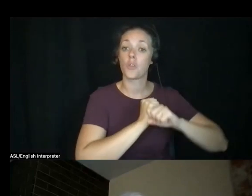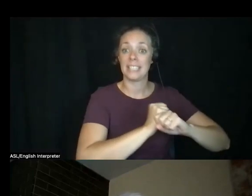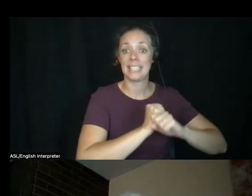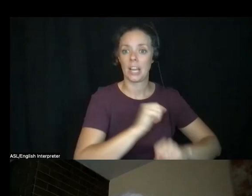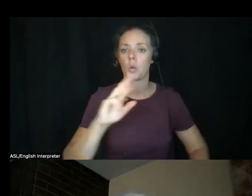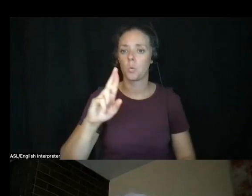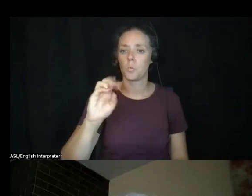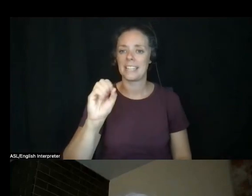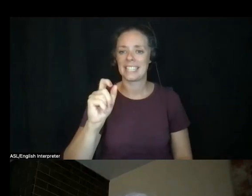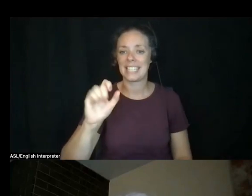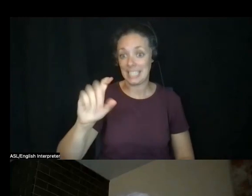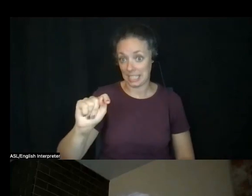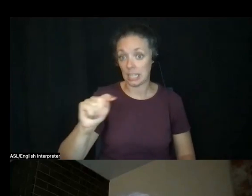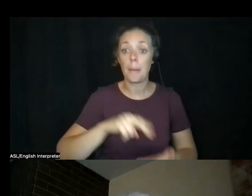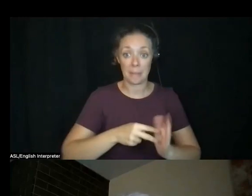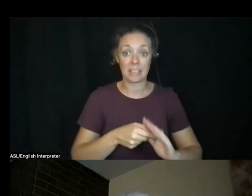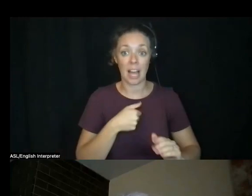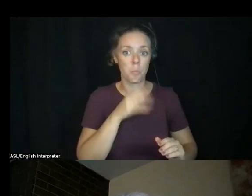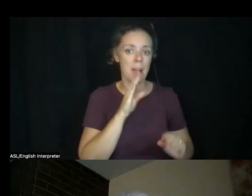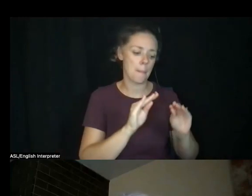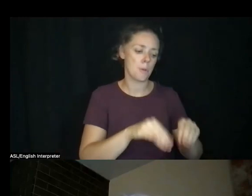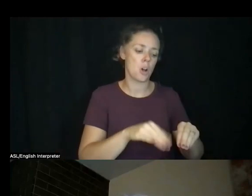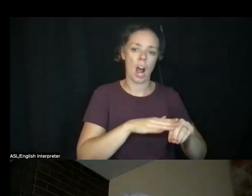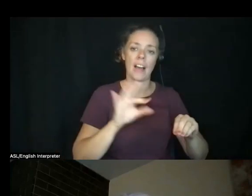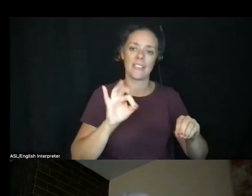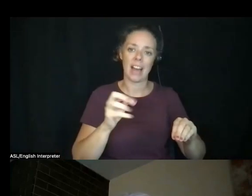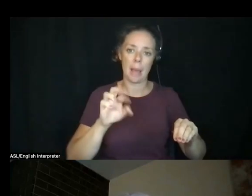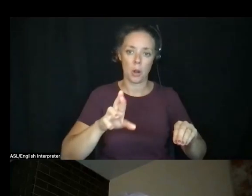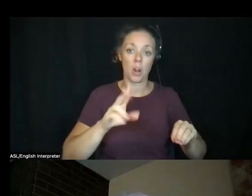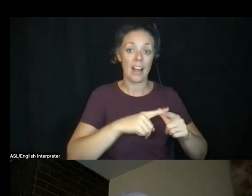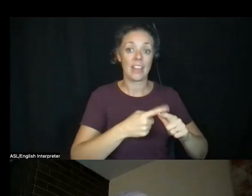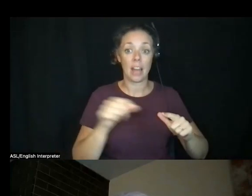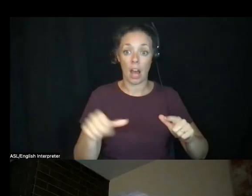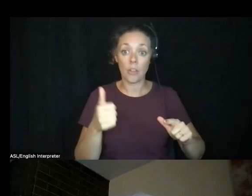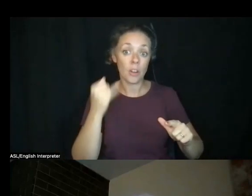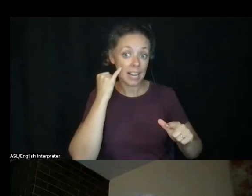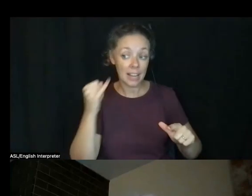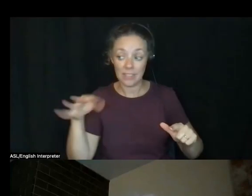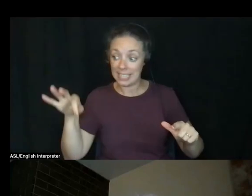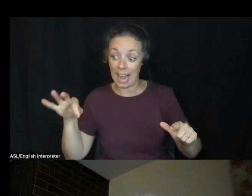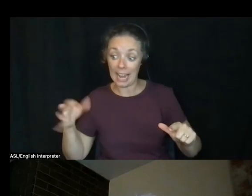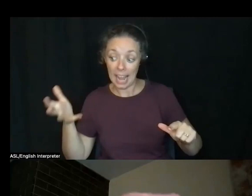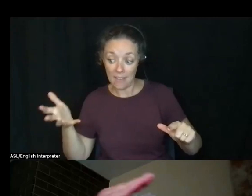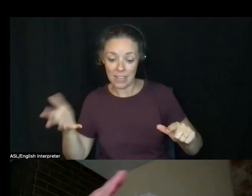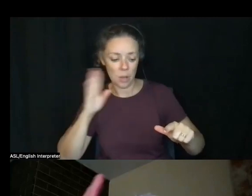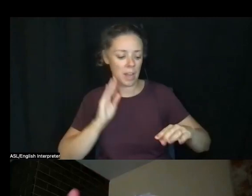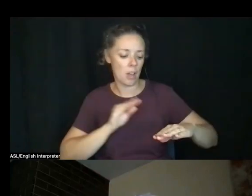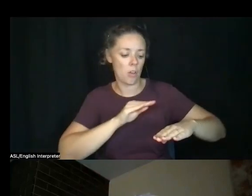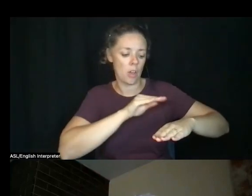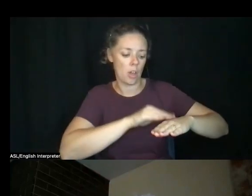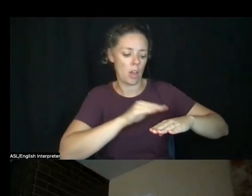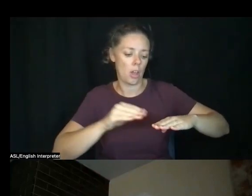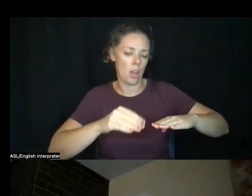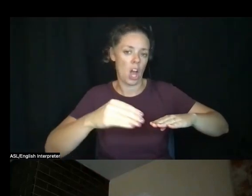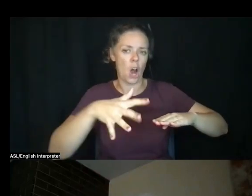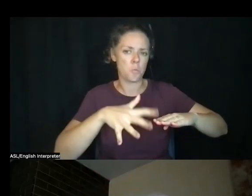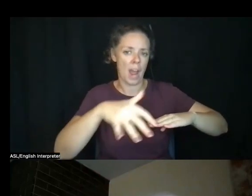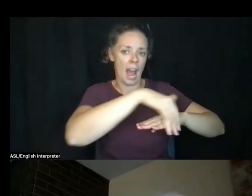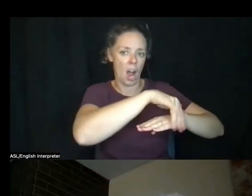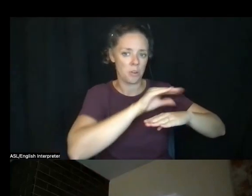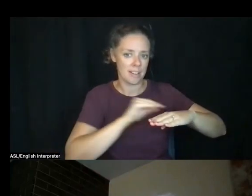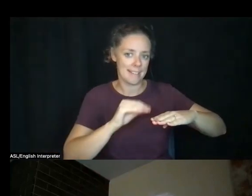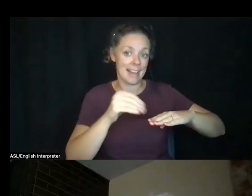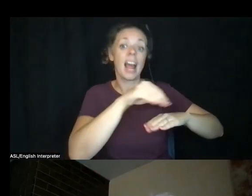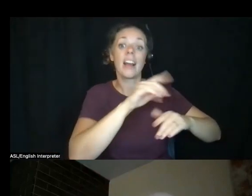I'll place them on the fiber and then put other things that are very dye heavy around them. Oh, wow. it creates these shapes